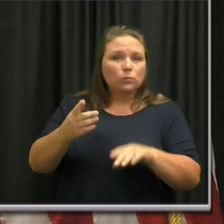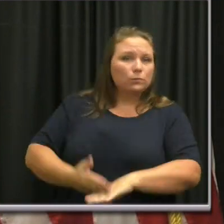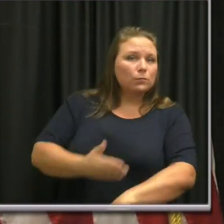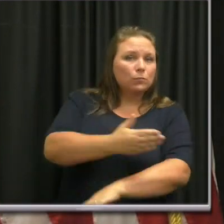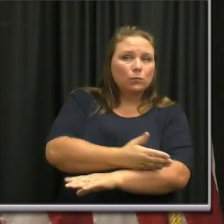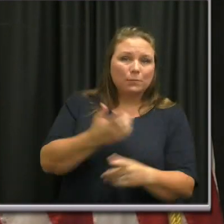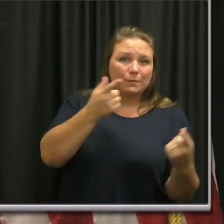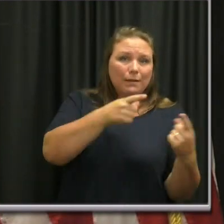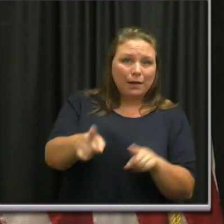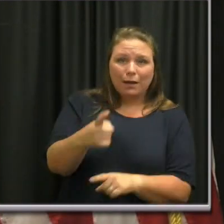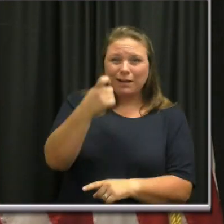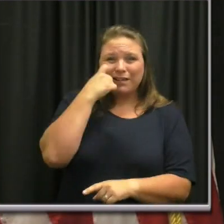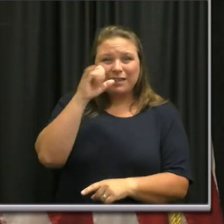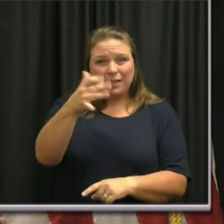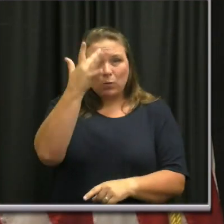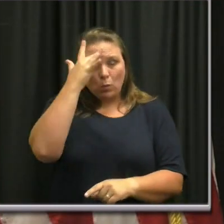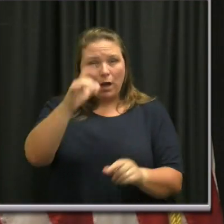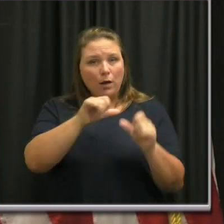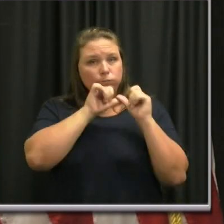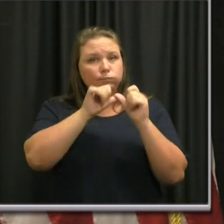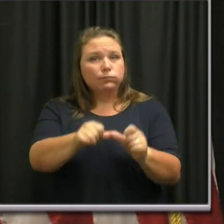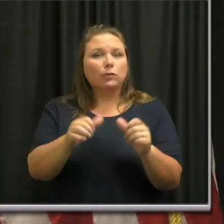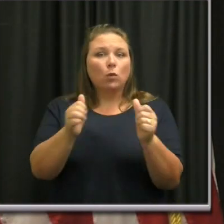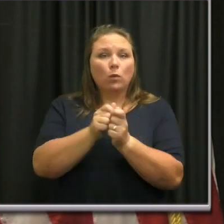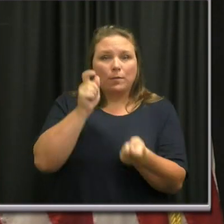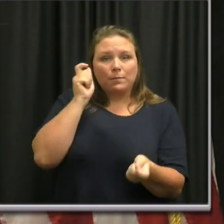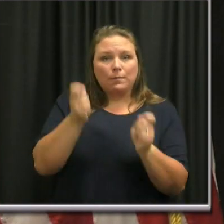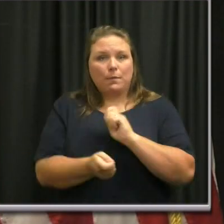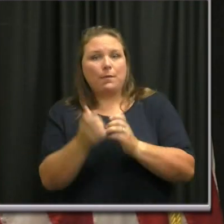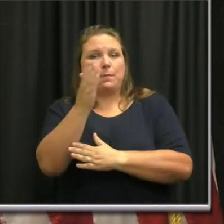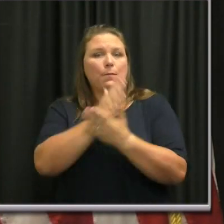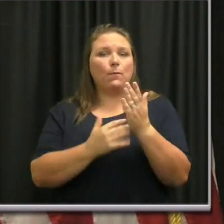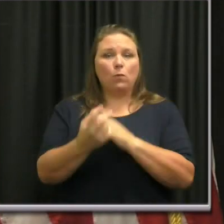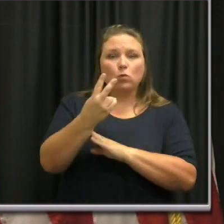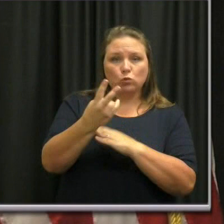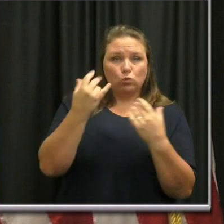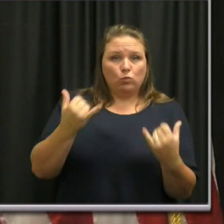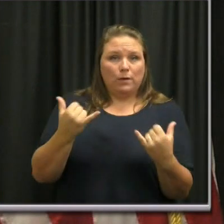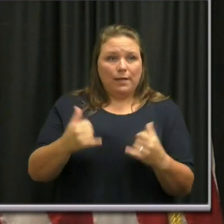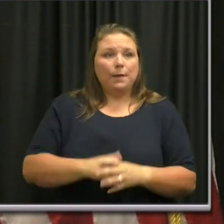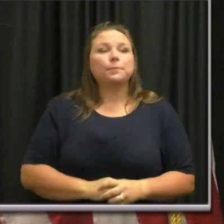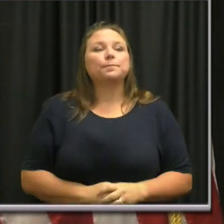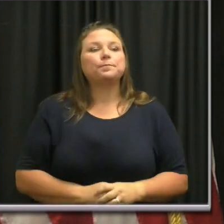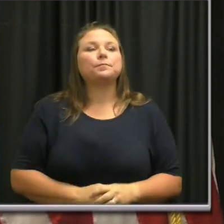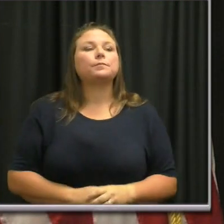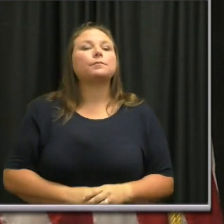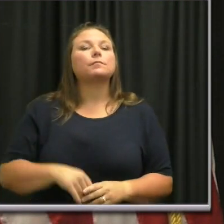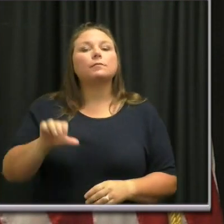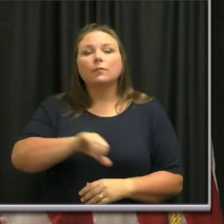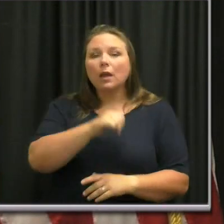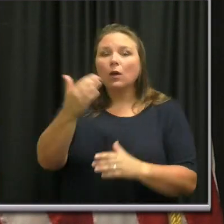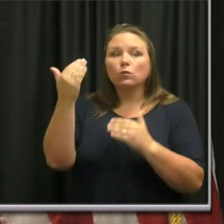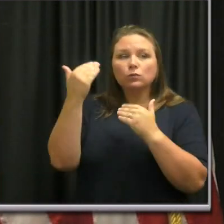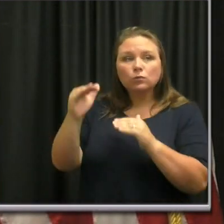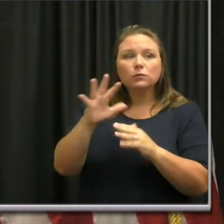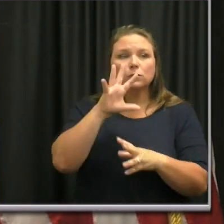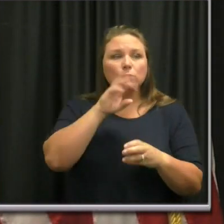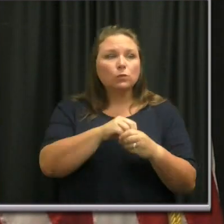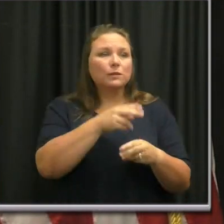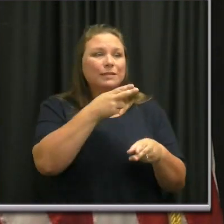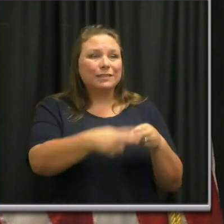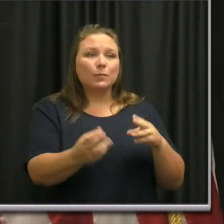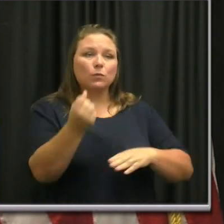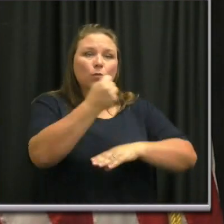which is why we will remain in a modified phase two for the time being. All other restrictions, including a temporary